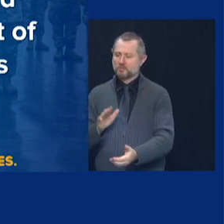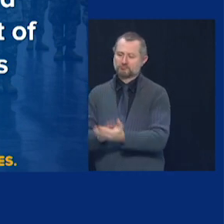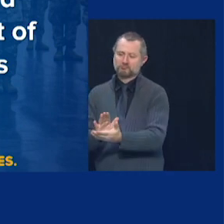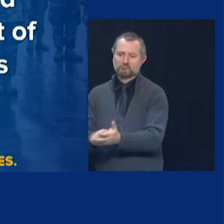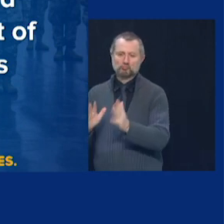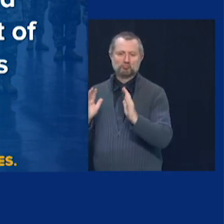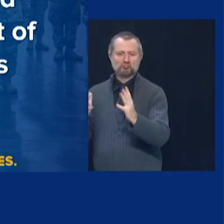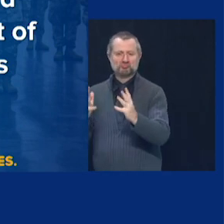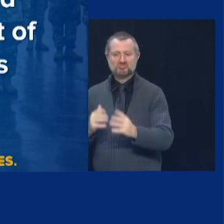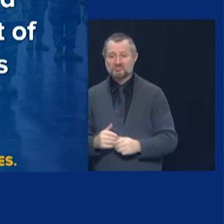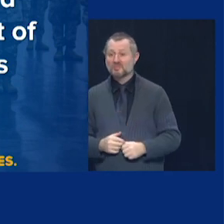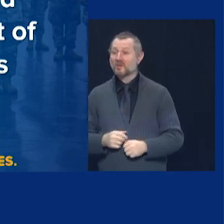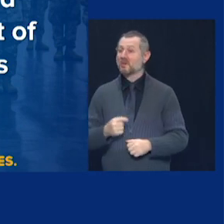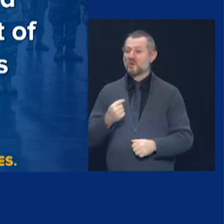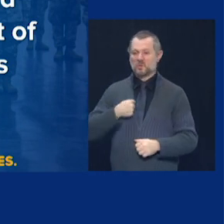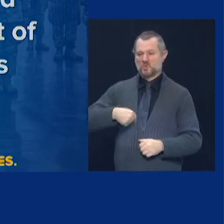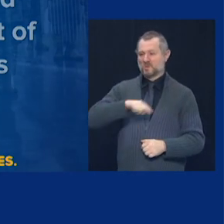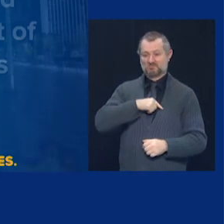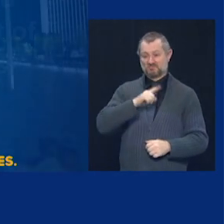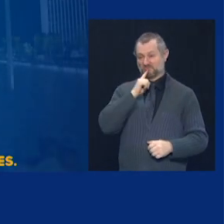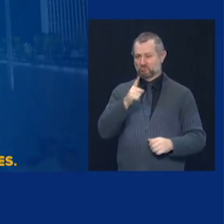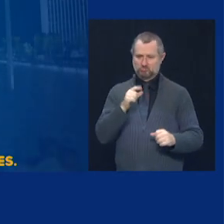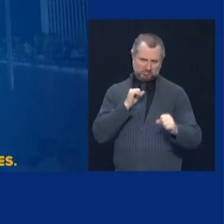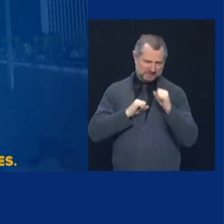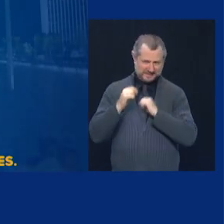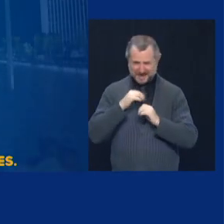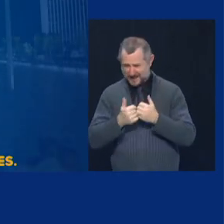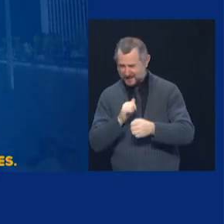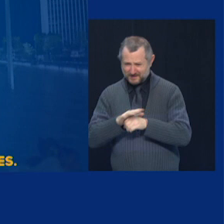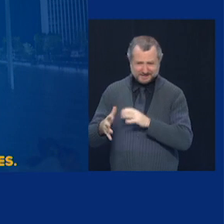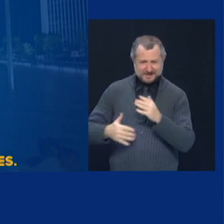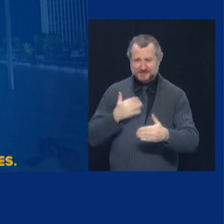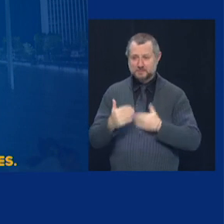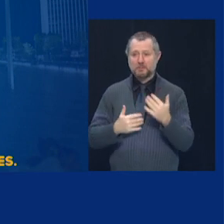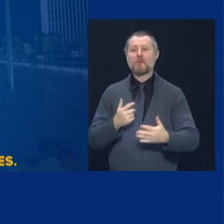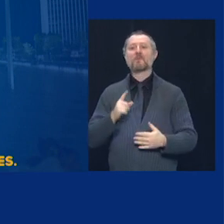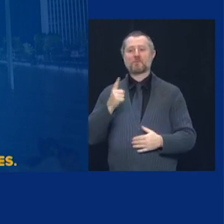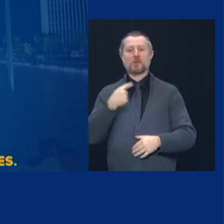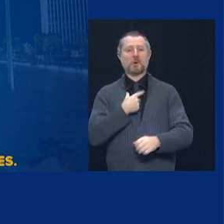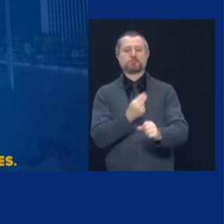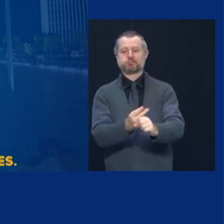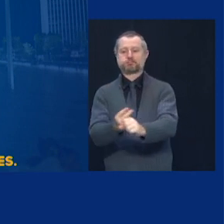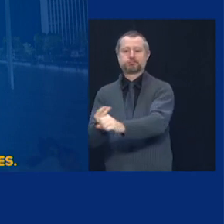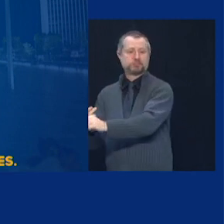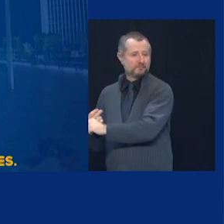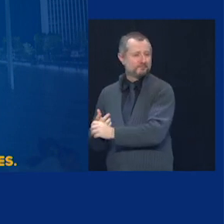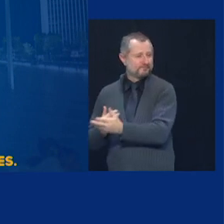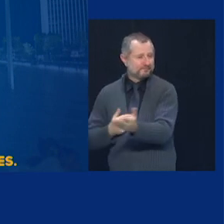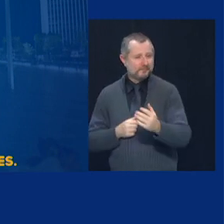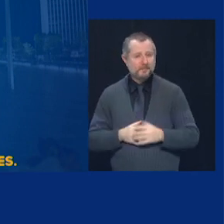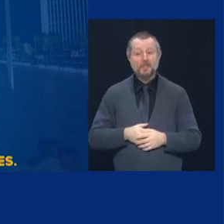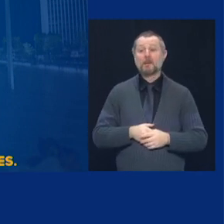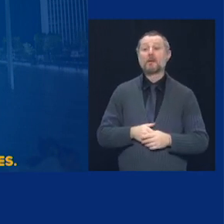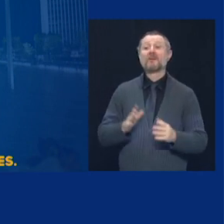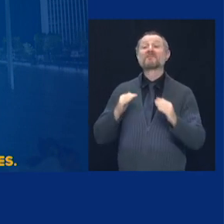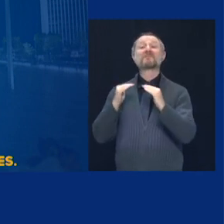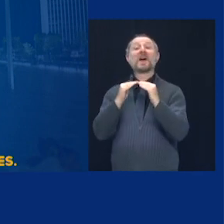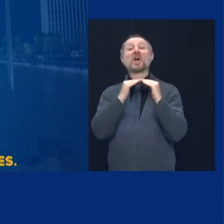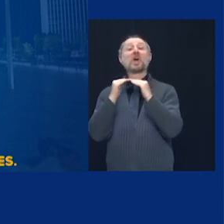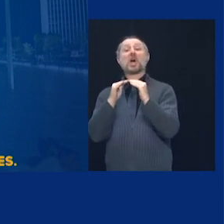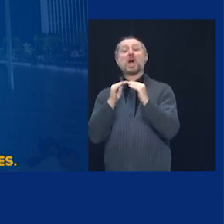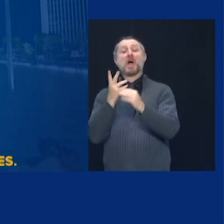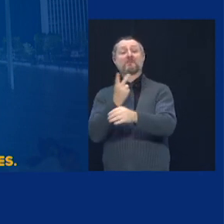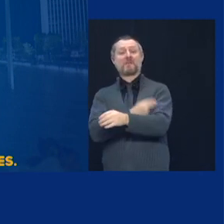barrage. They'll be eligible for the vaccine also. The fairness of the vaccine is paramount,